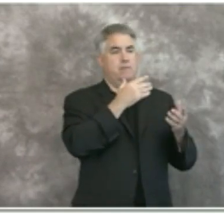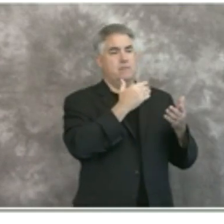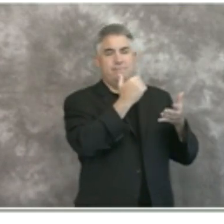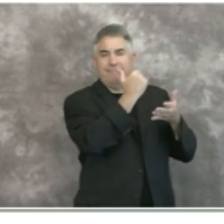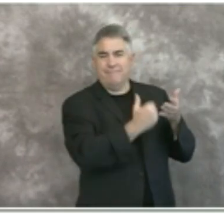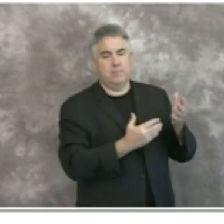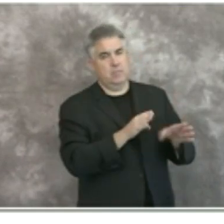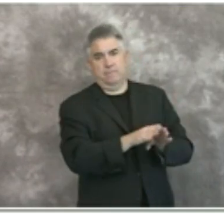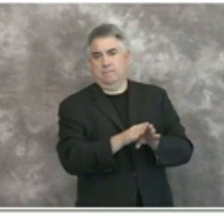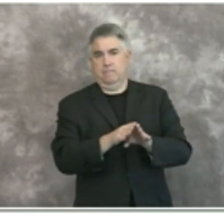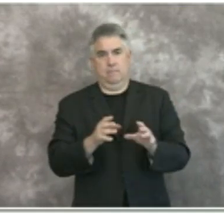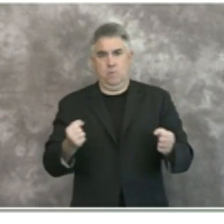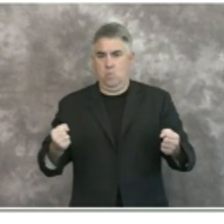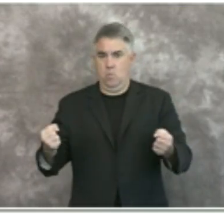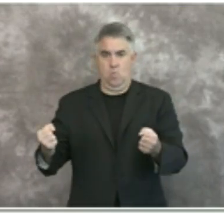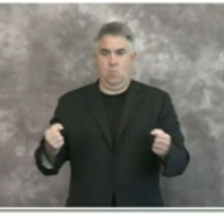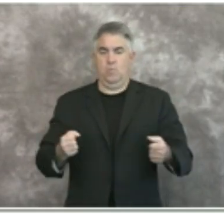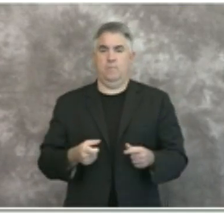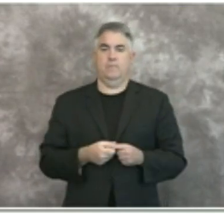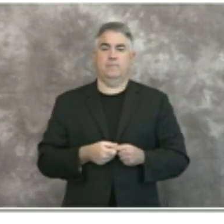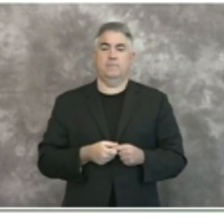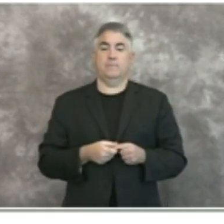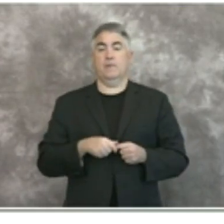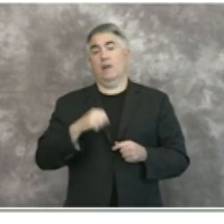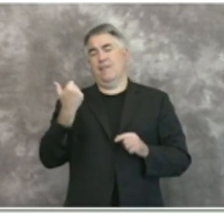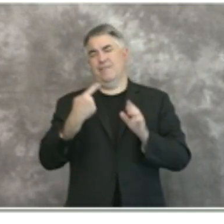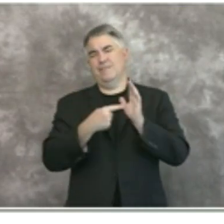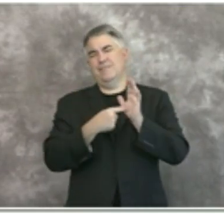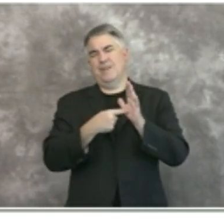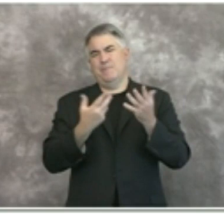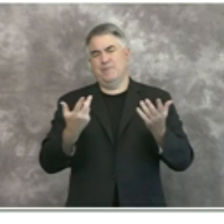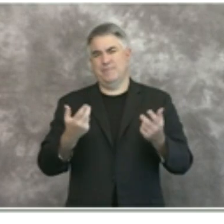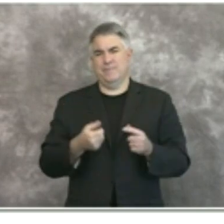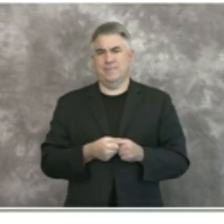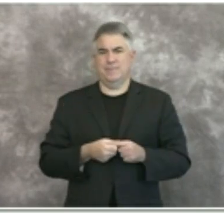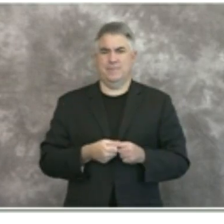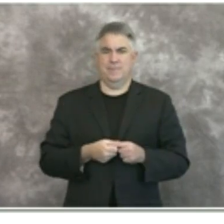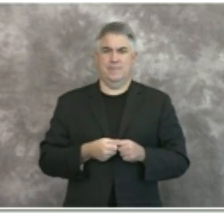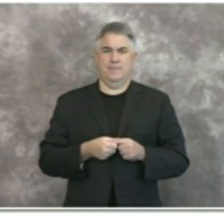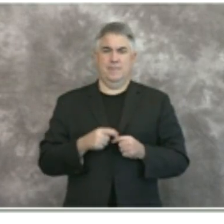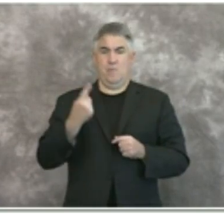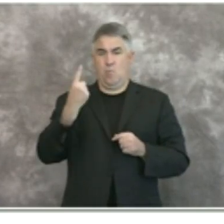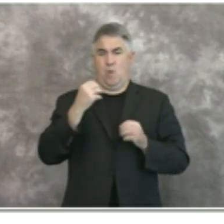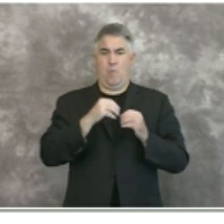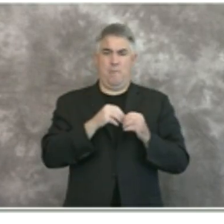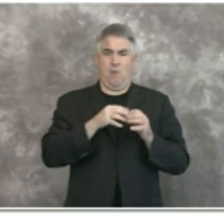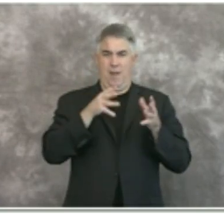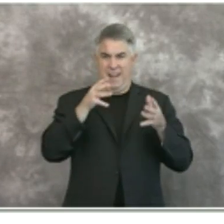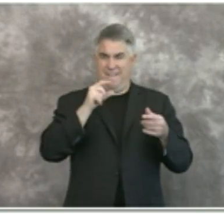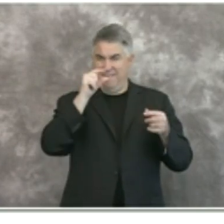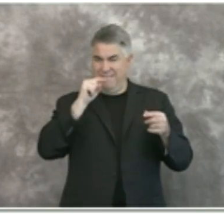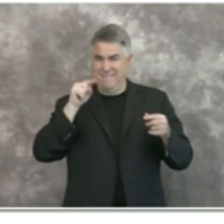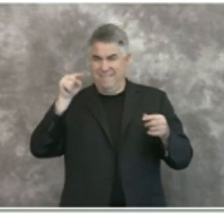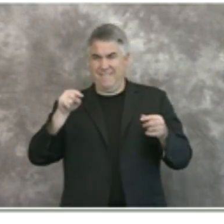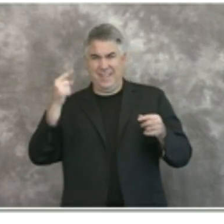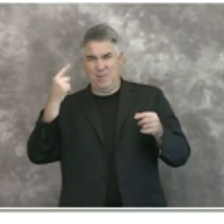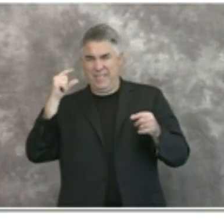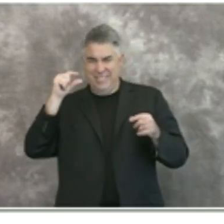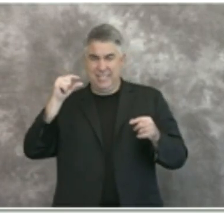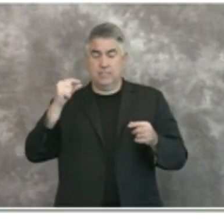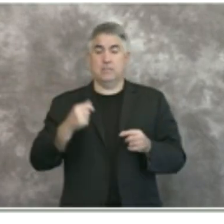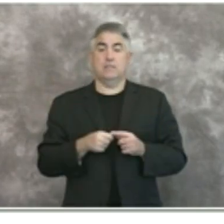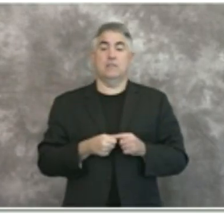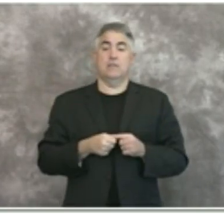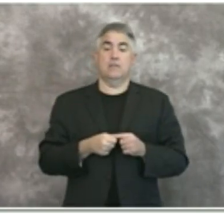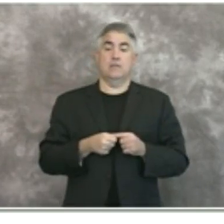another scenario could be when one or more of the remaining criteria in at least two of the